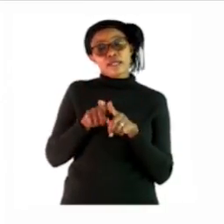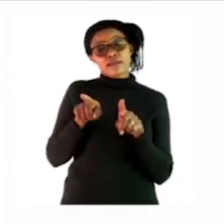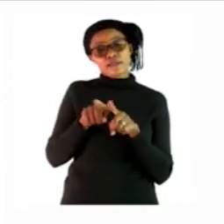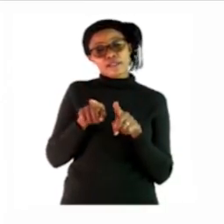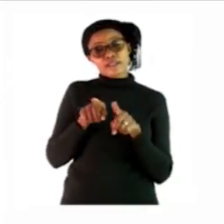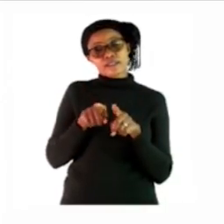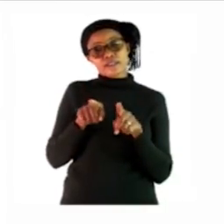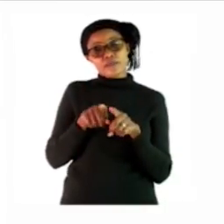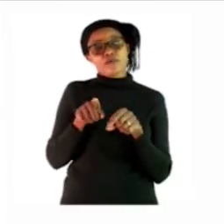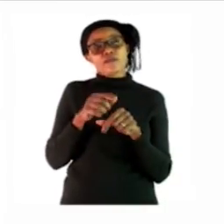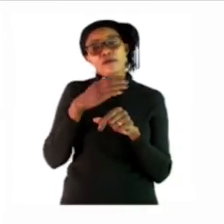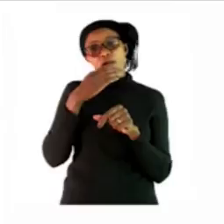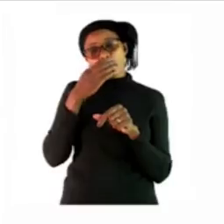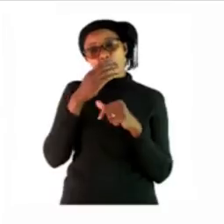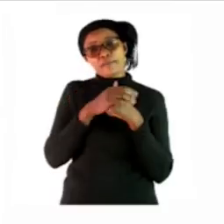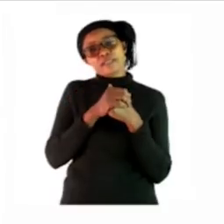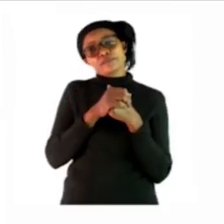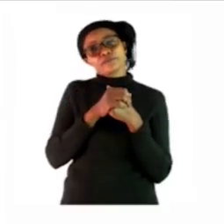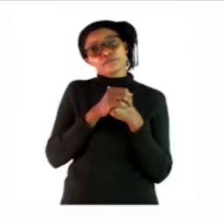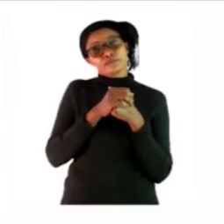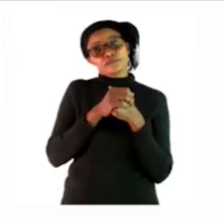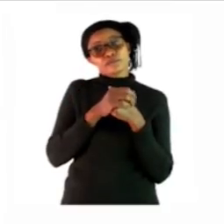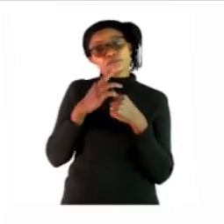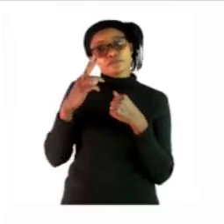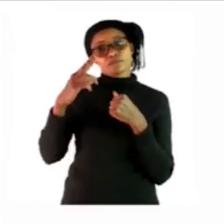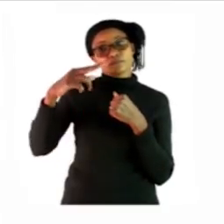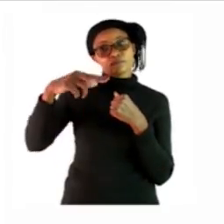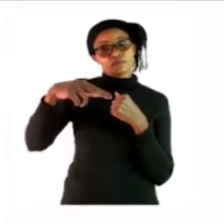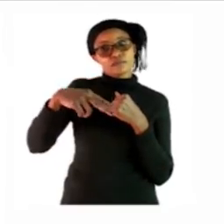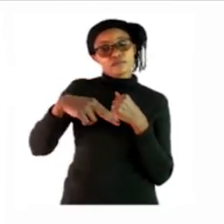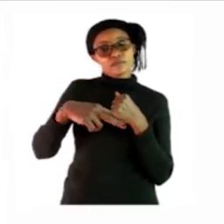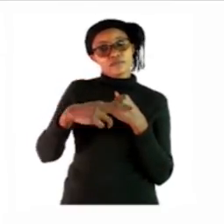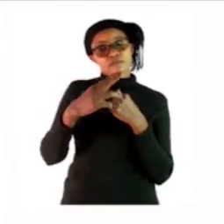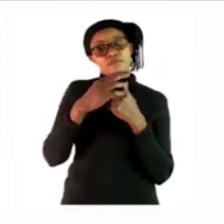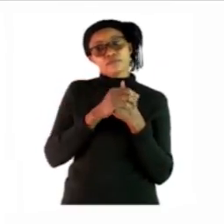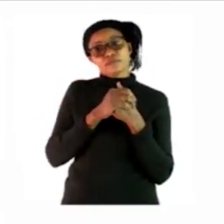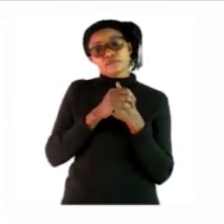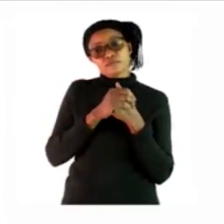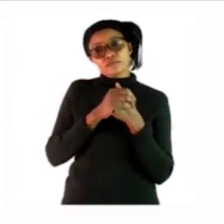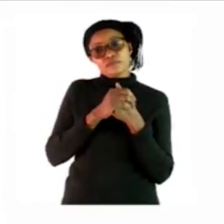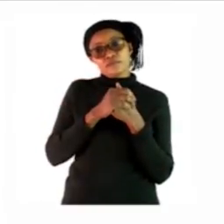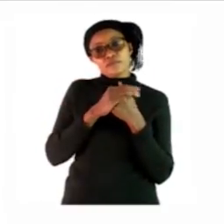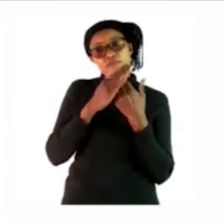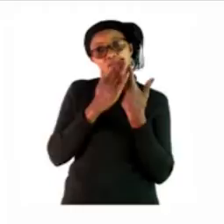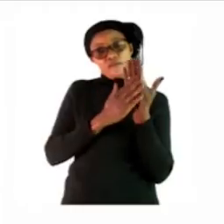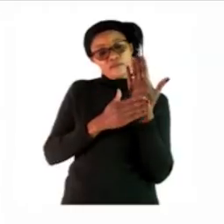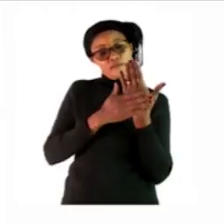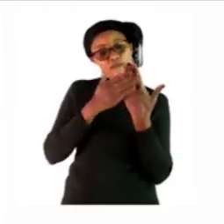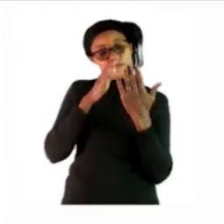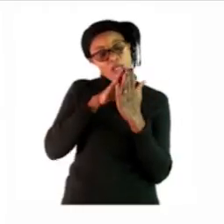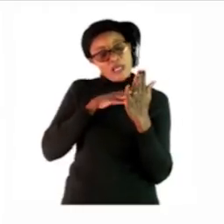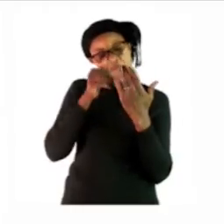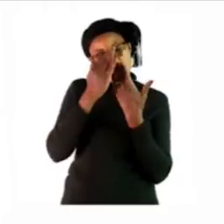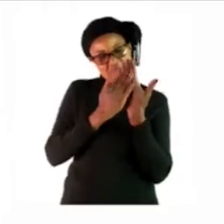apples we have to cut cut out the apples and paste it at the back in the